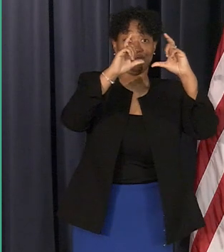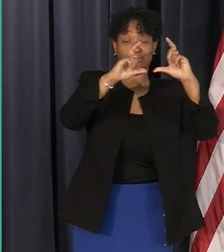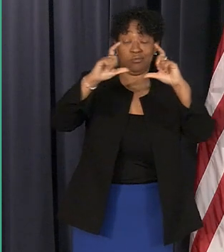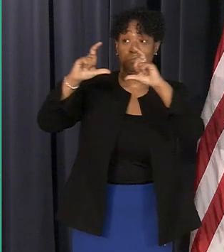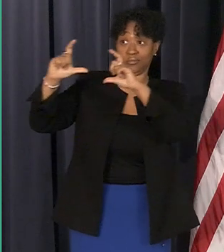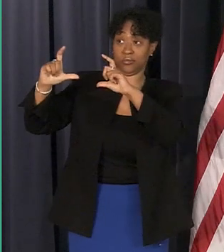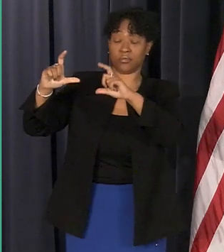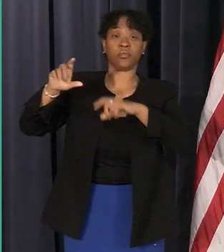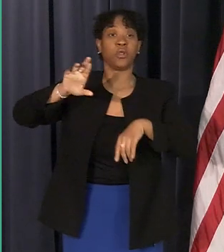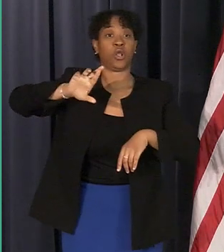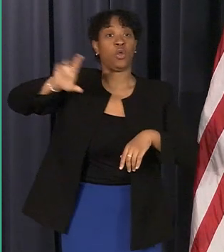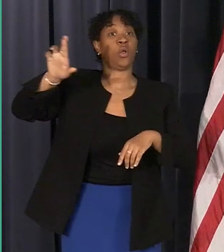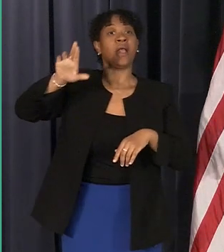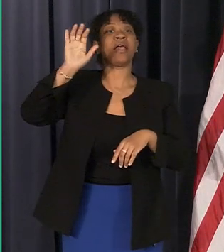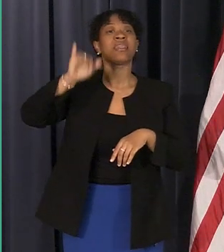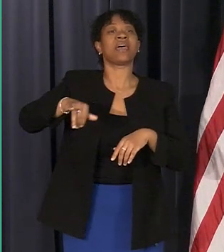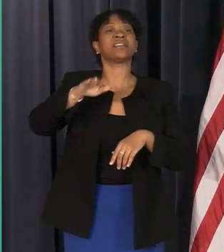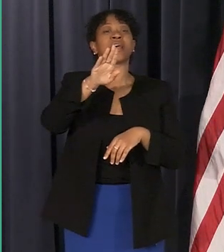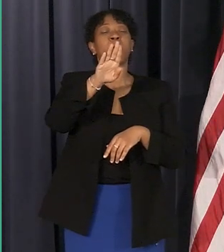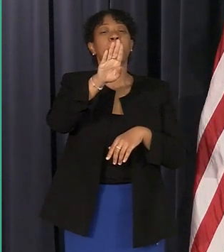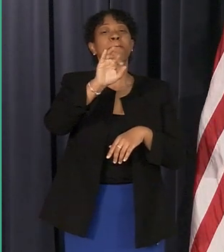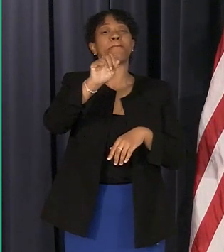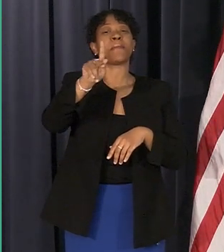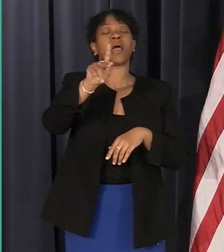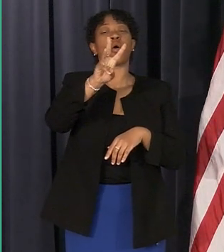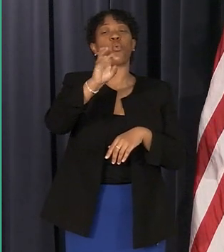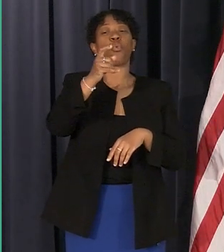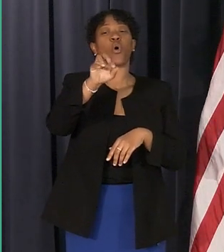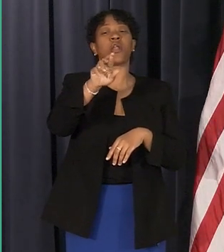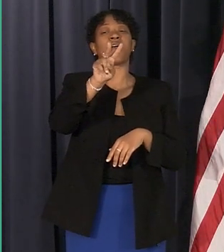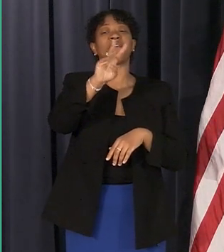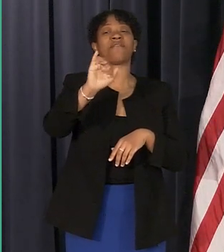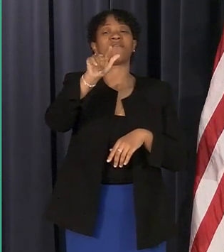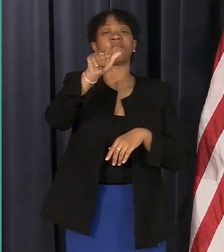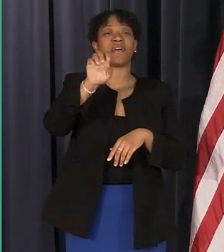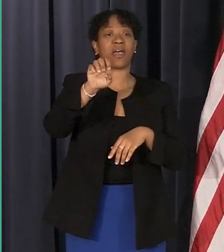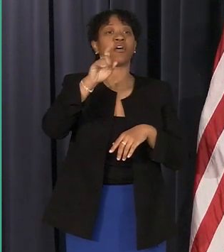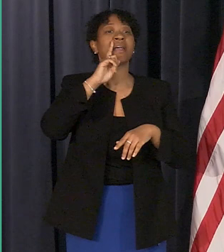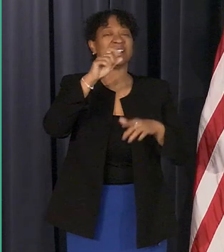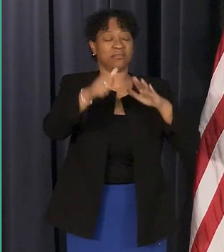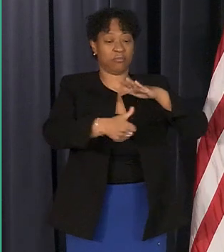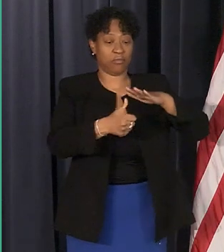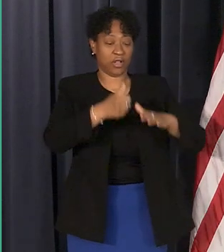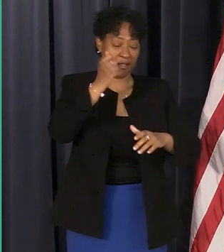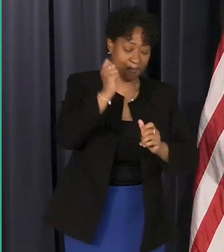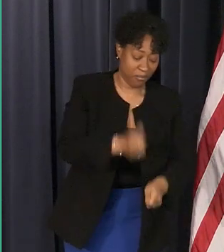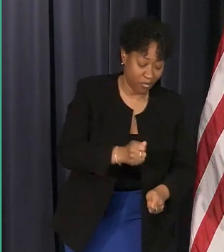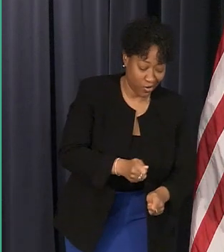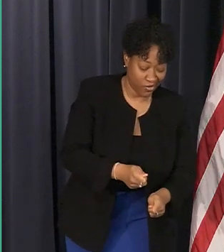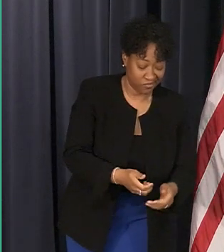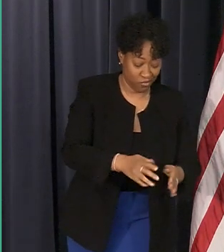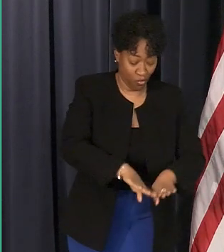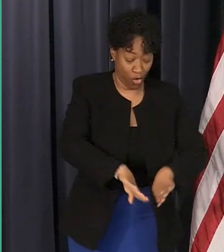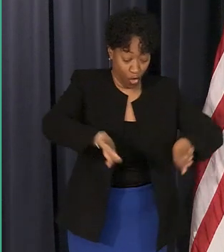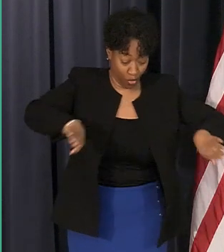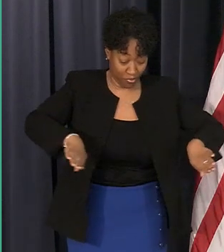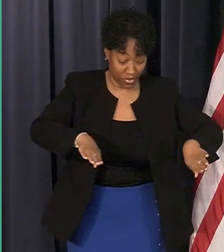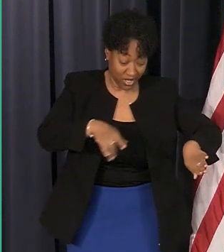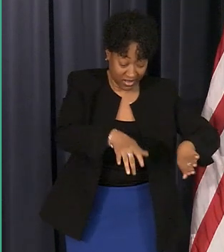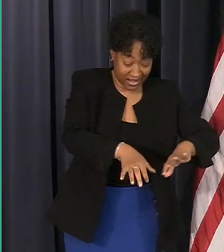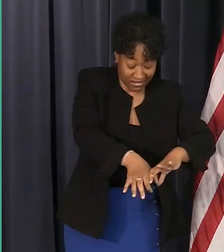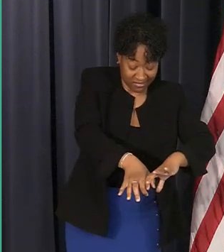valve that is under the basement floor and then the second photo has the backwater valve